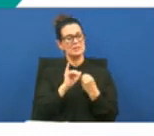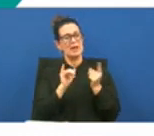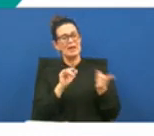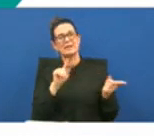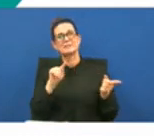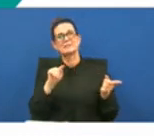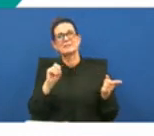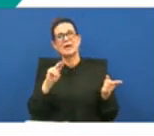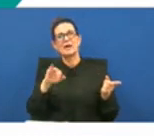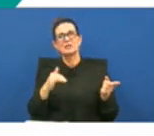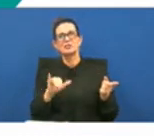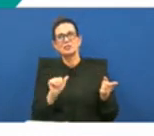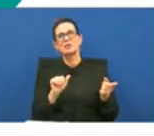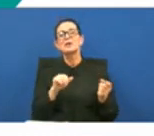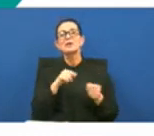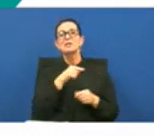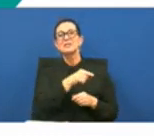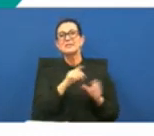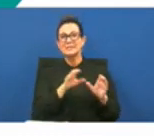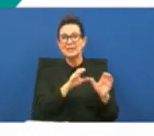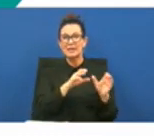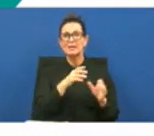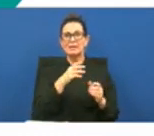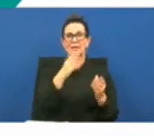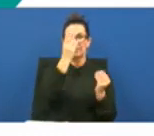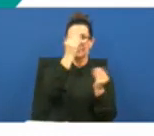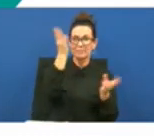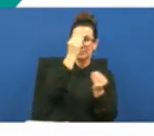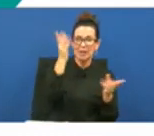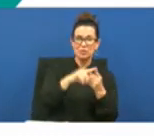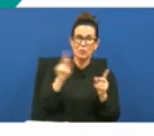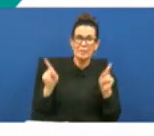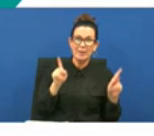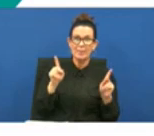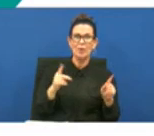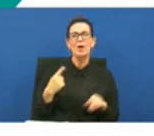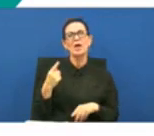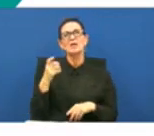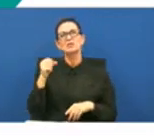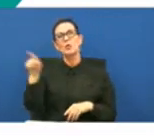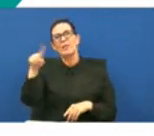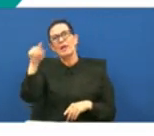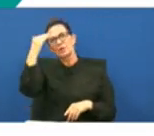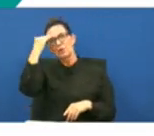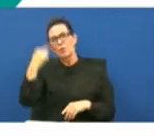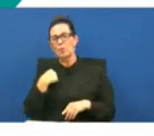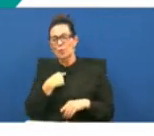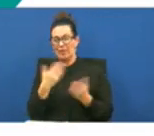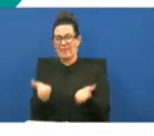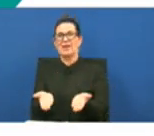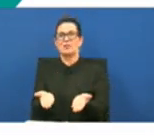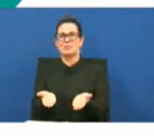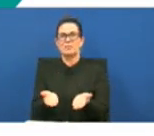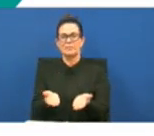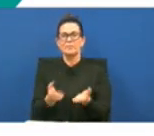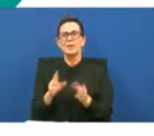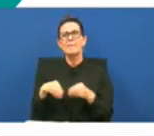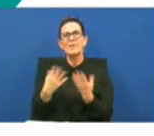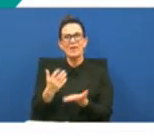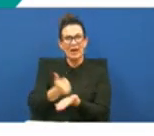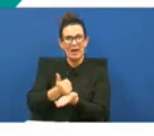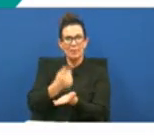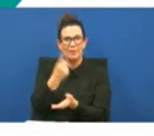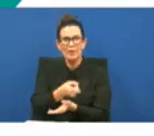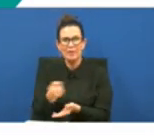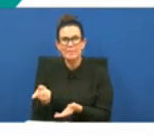to make sure that individuals know that we are there and that we're always there to help throughout the facility there is about